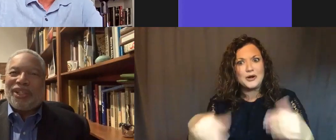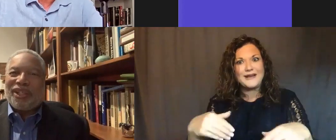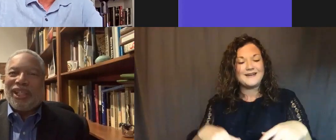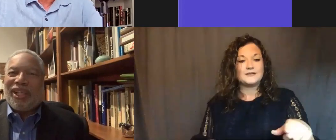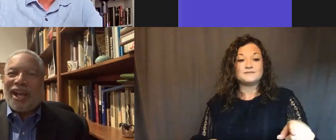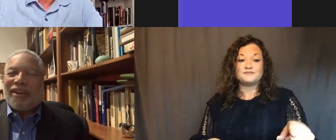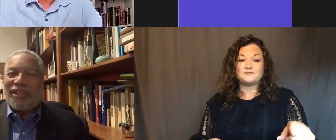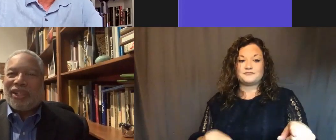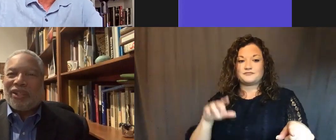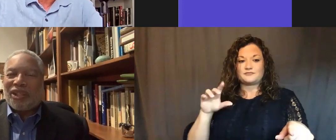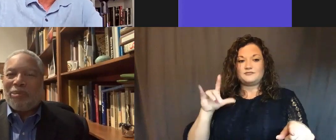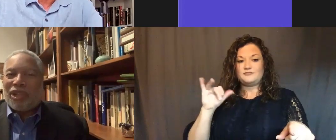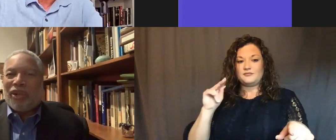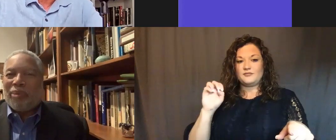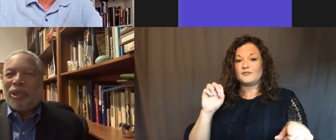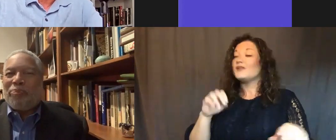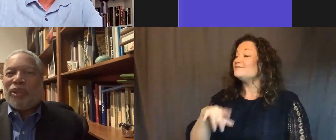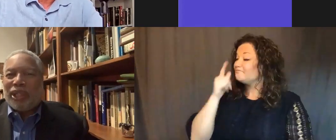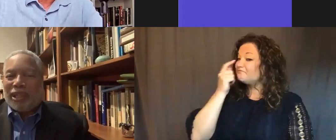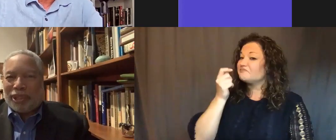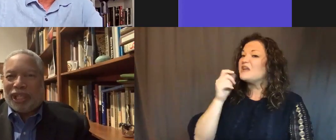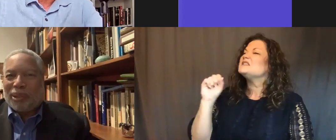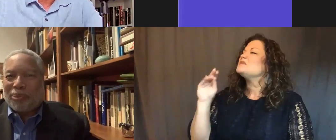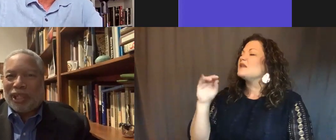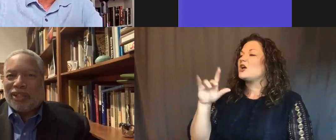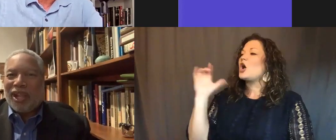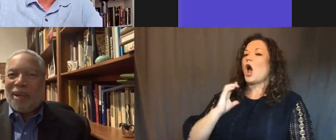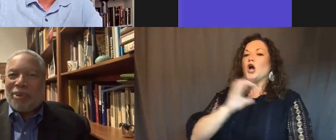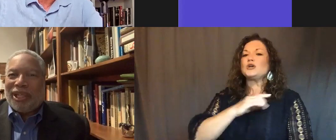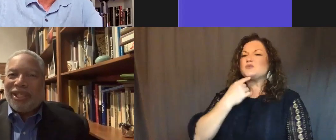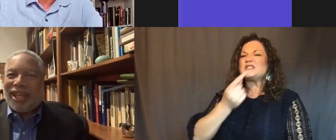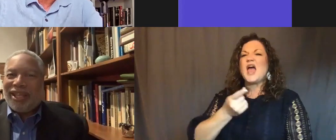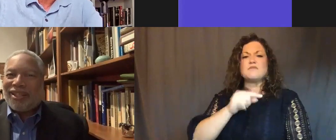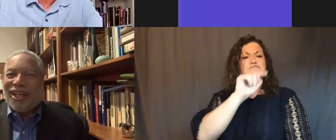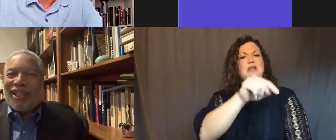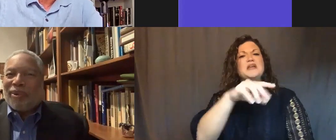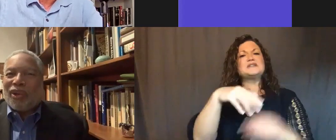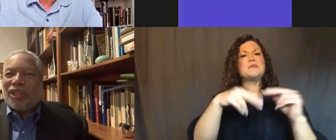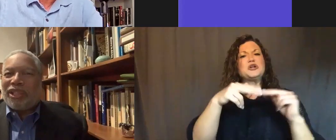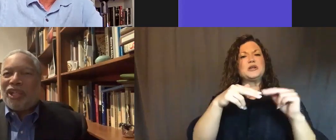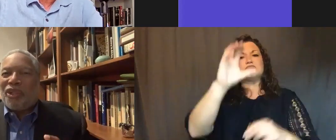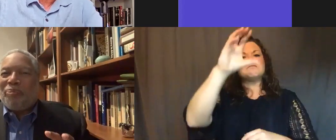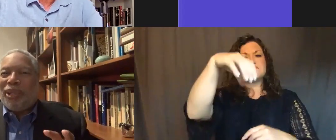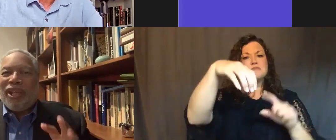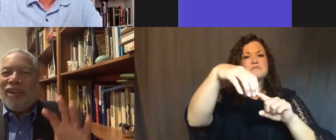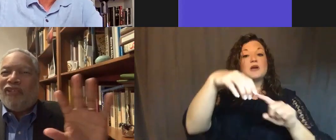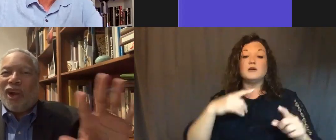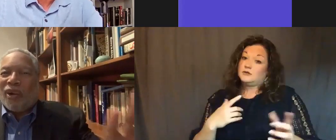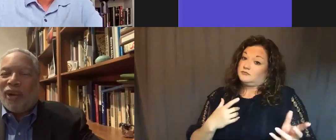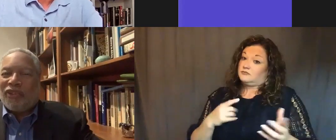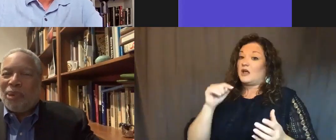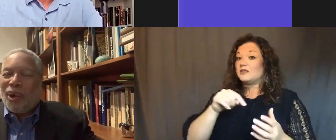is traditionally Congress tells the Smithsonian put a building in a particular place. But in this case, there were thoughts that it should be